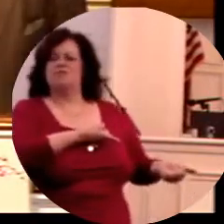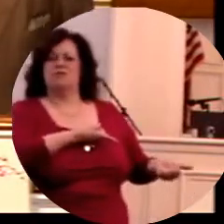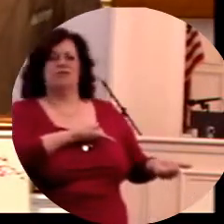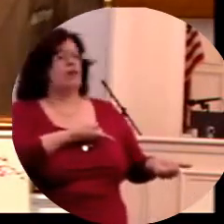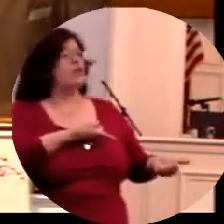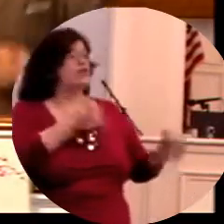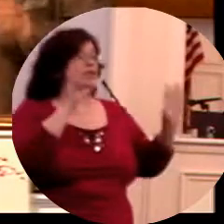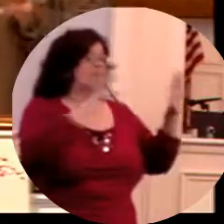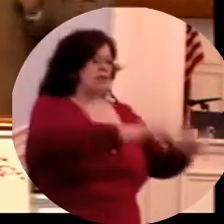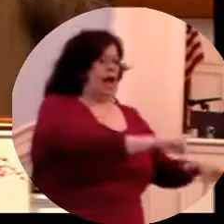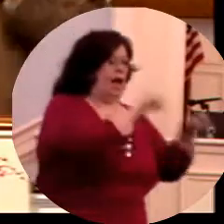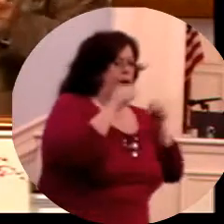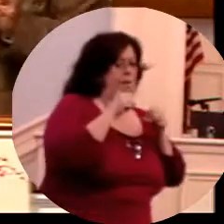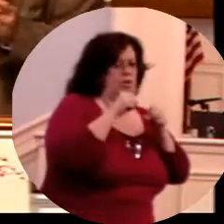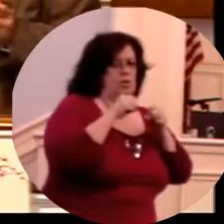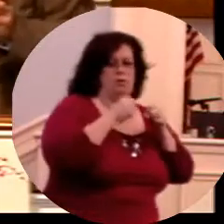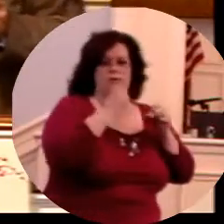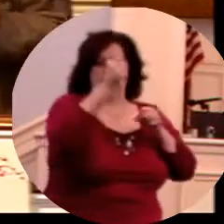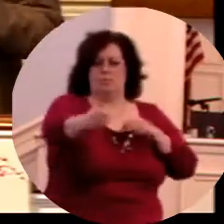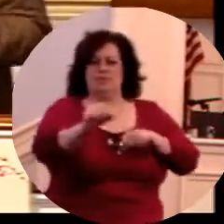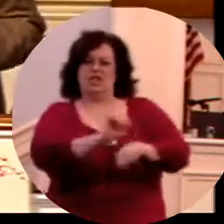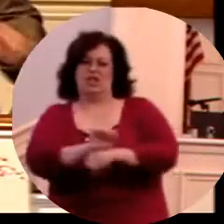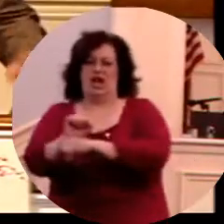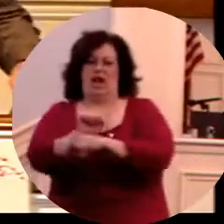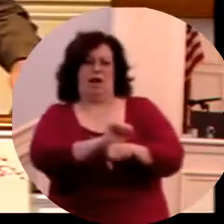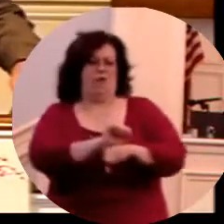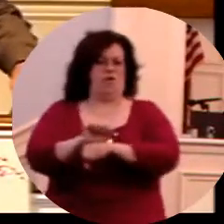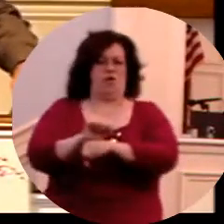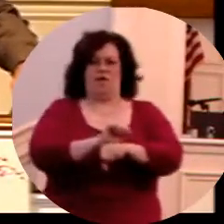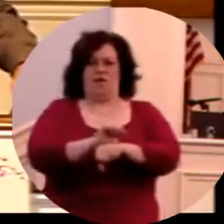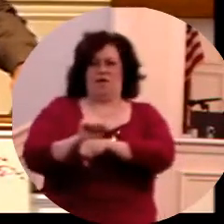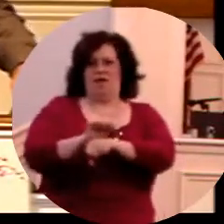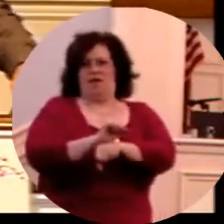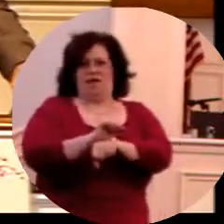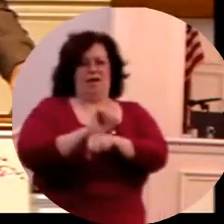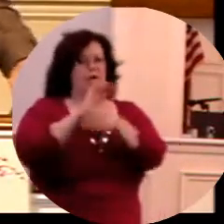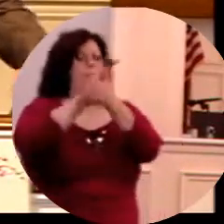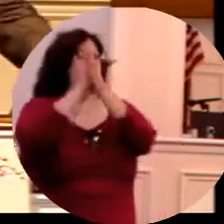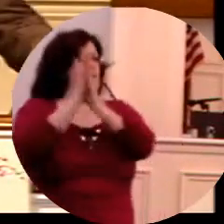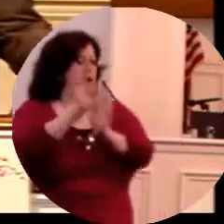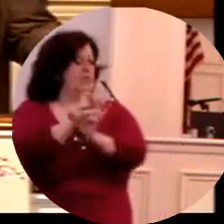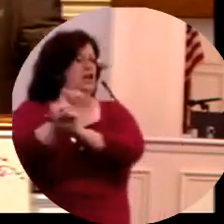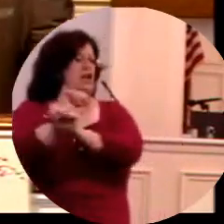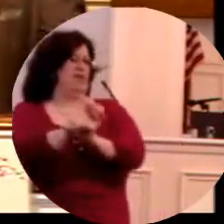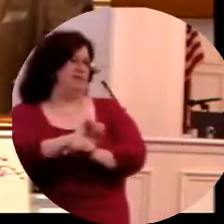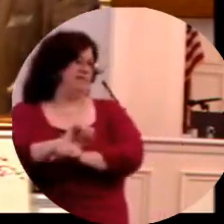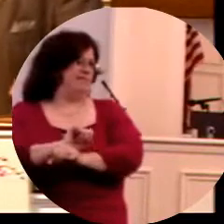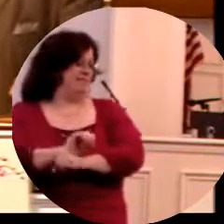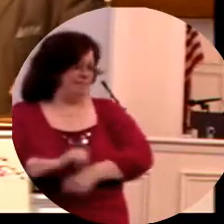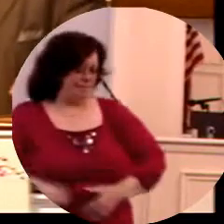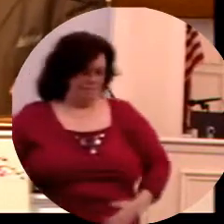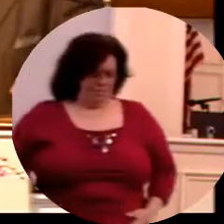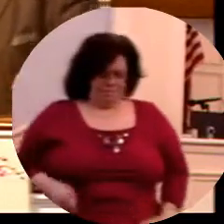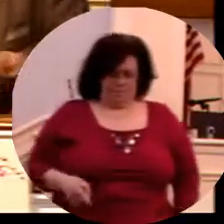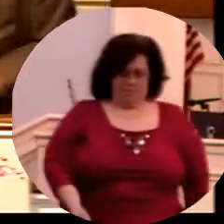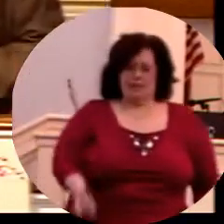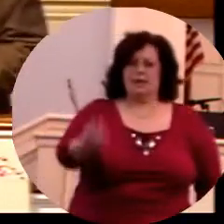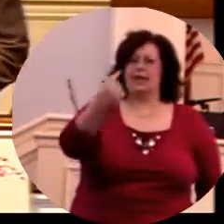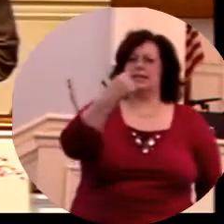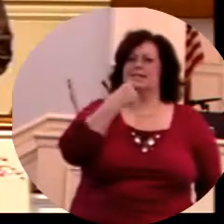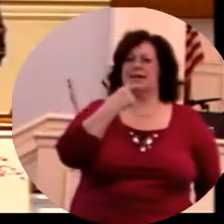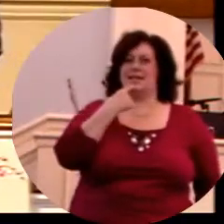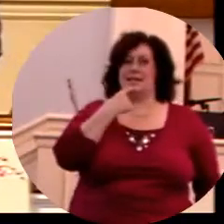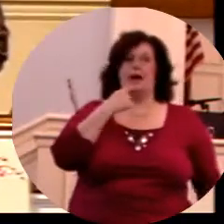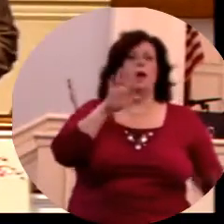fruitful, they were captured and put into slavery, and they became captives. Now the Bible